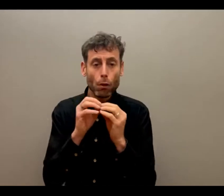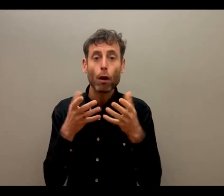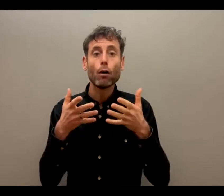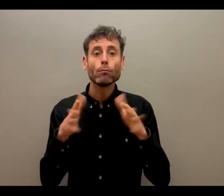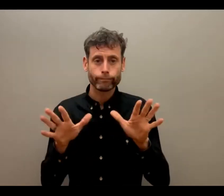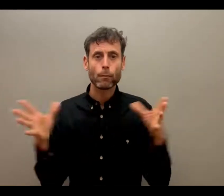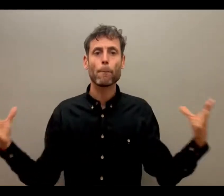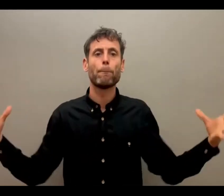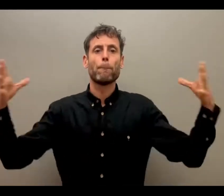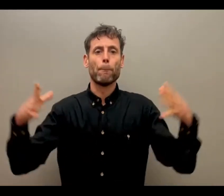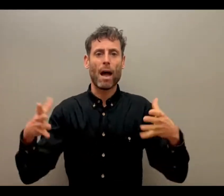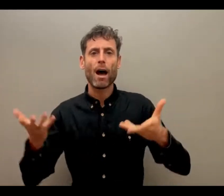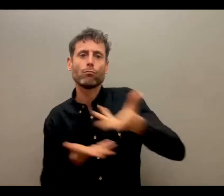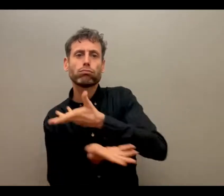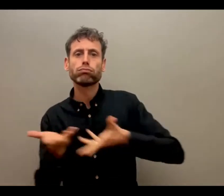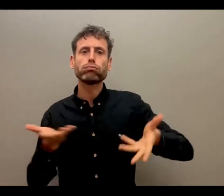group.